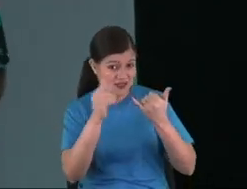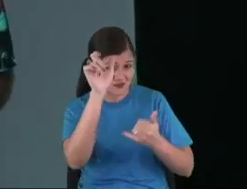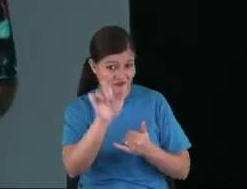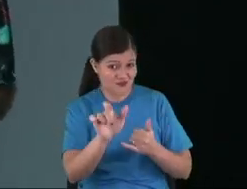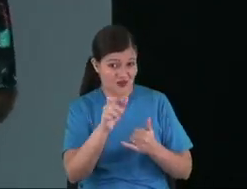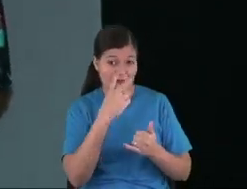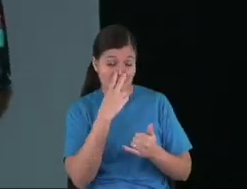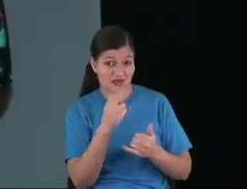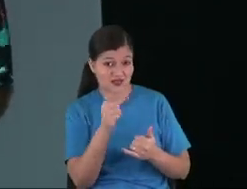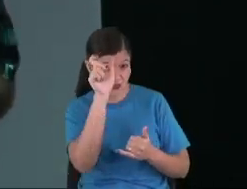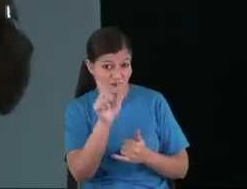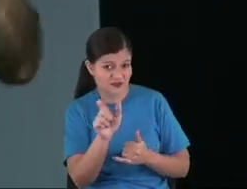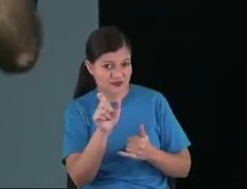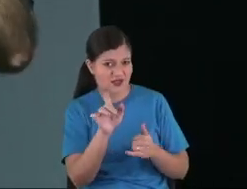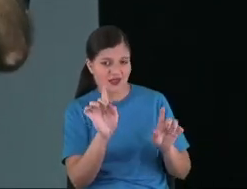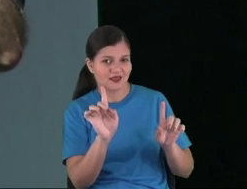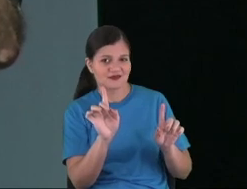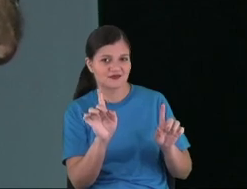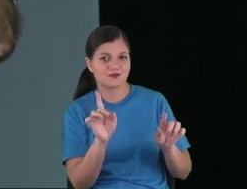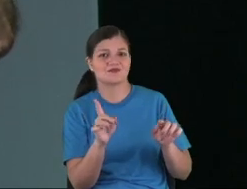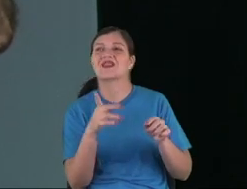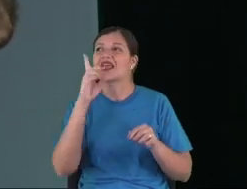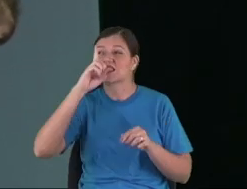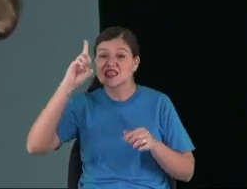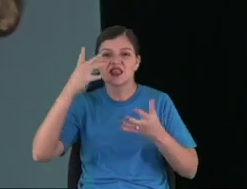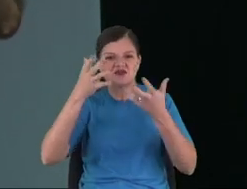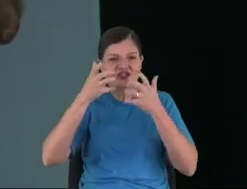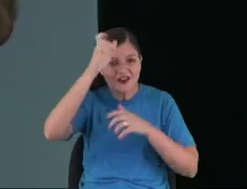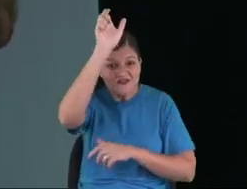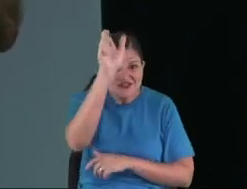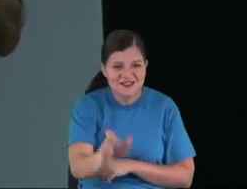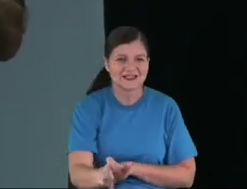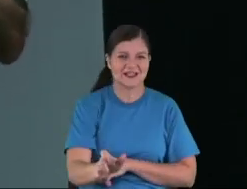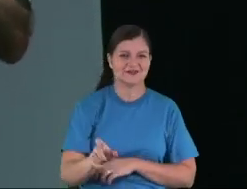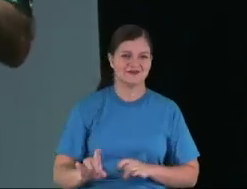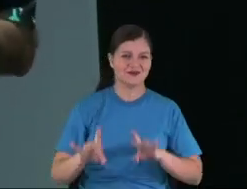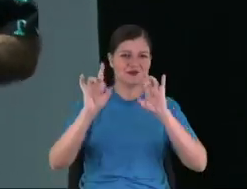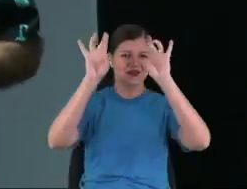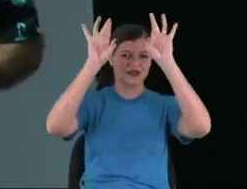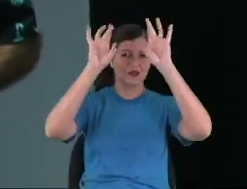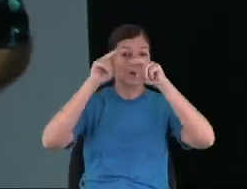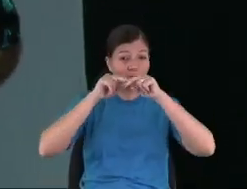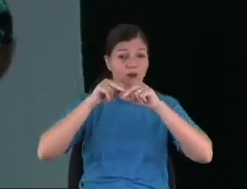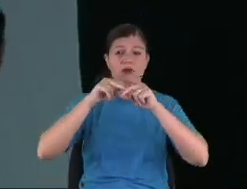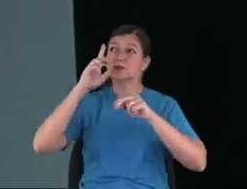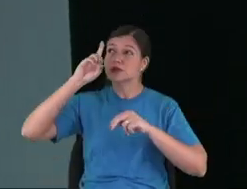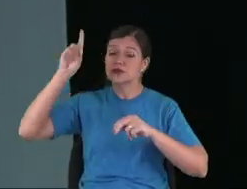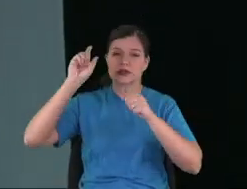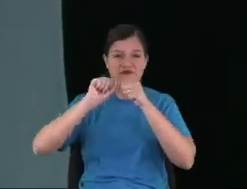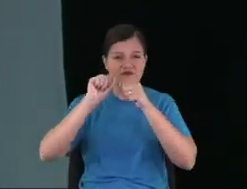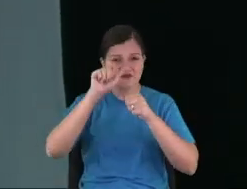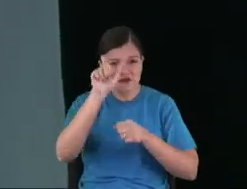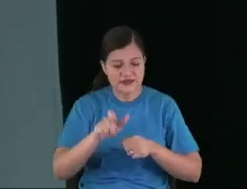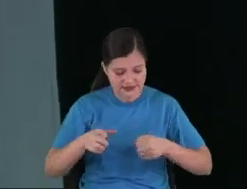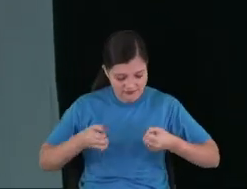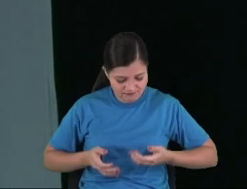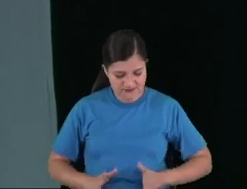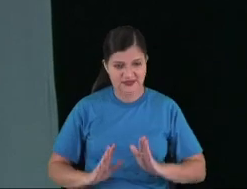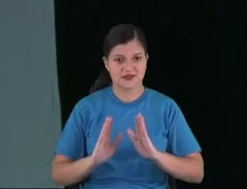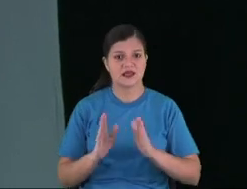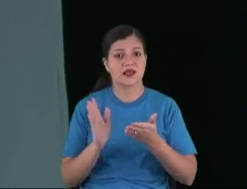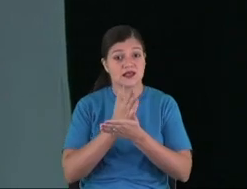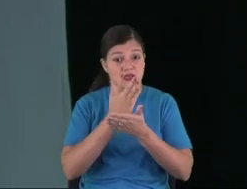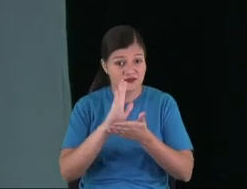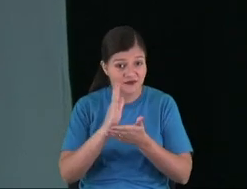It should be you. That's the reason that sometimes he